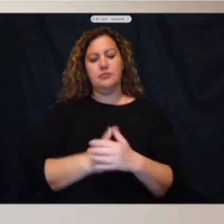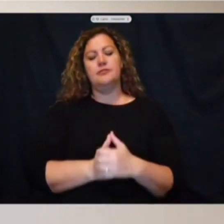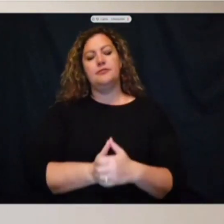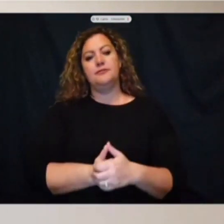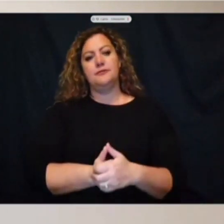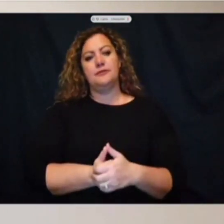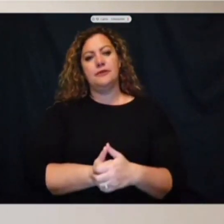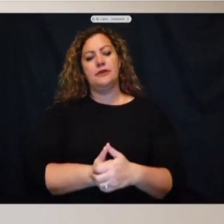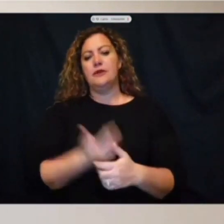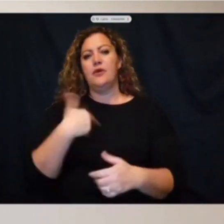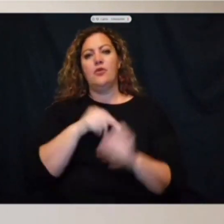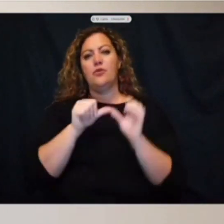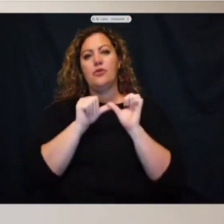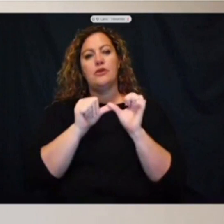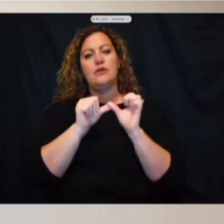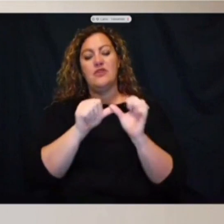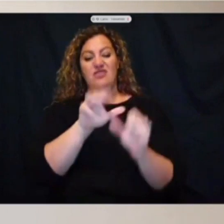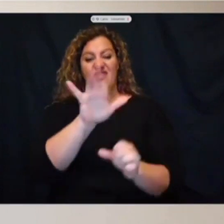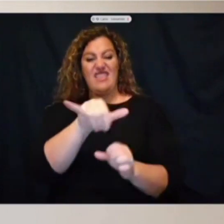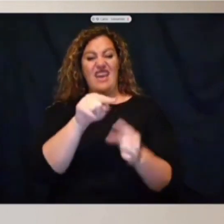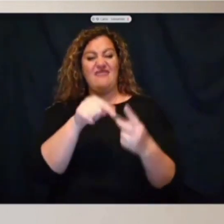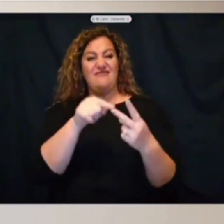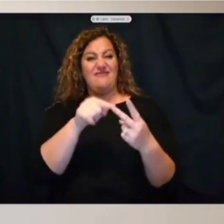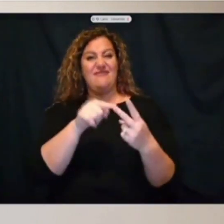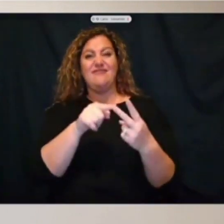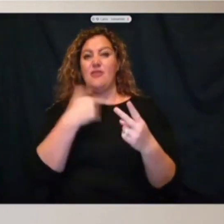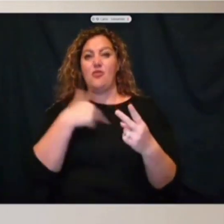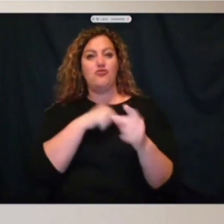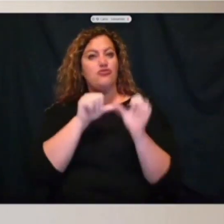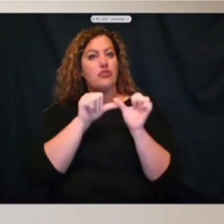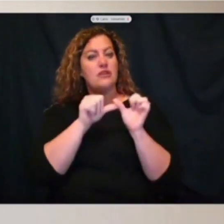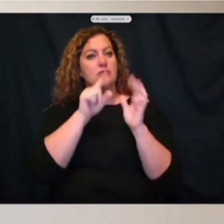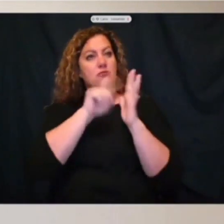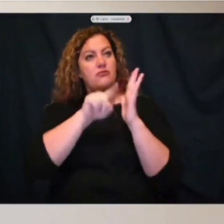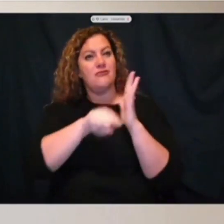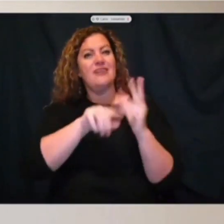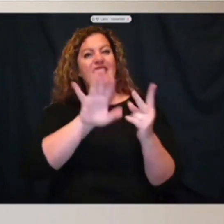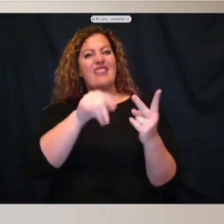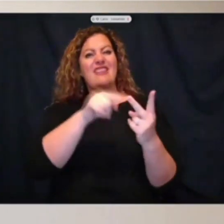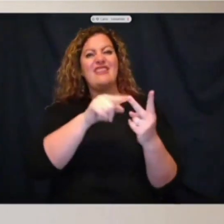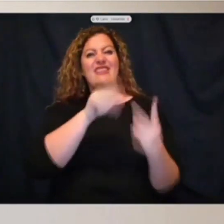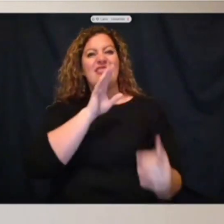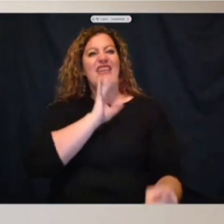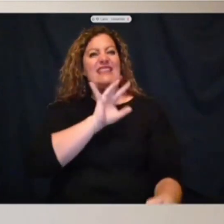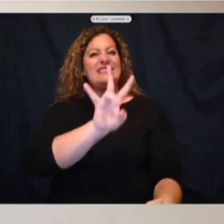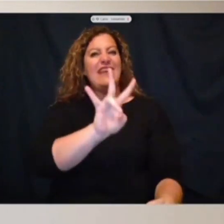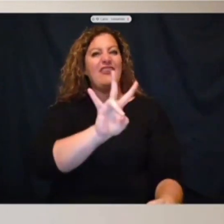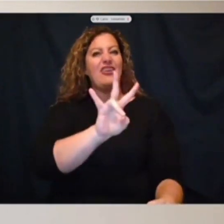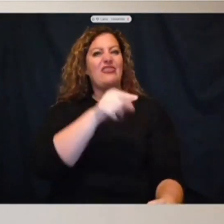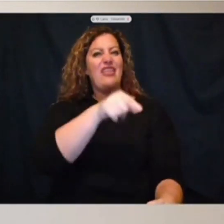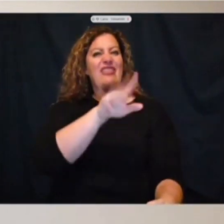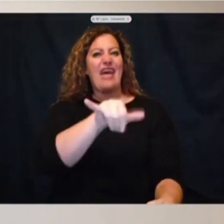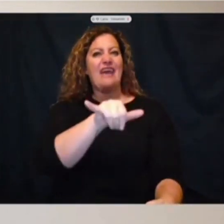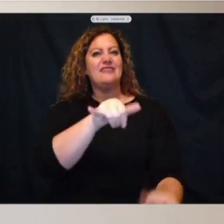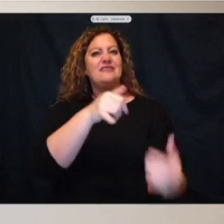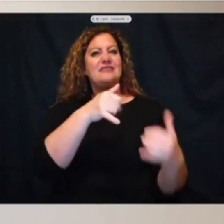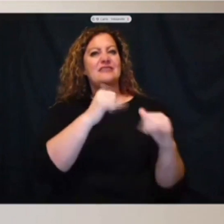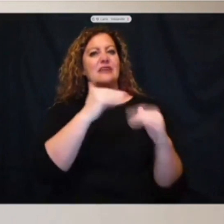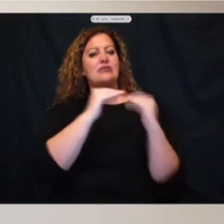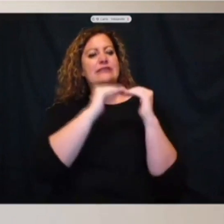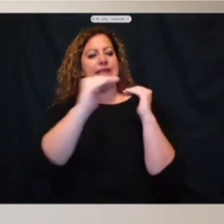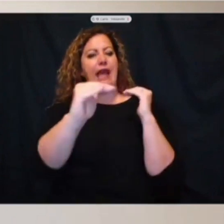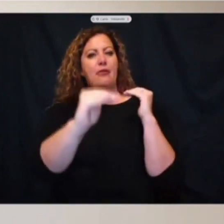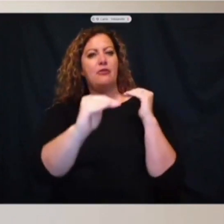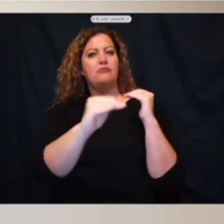We continue to work this case. The seven-year-old victim, thankfully, is in stable condition. The two other juveniles that were struck by gunfire are also in